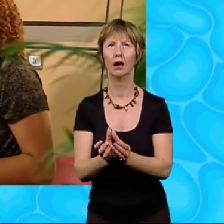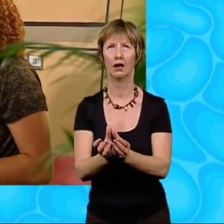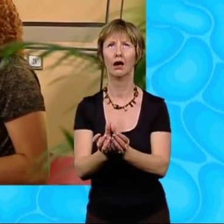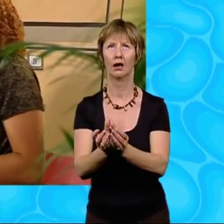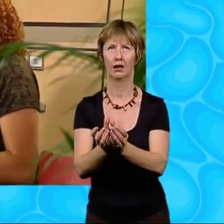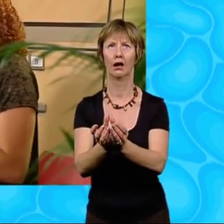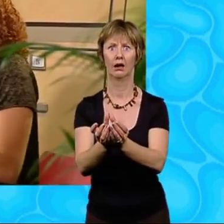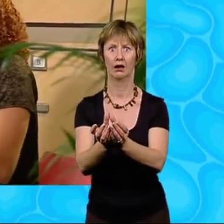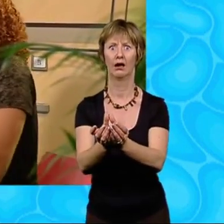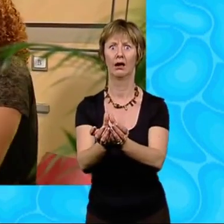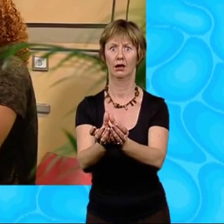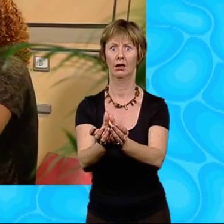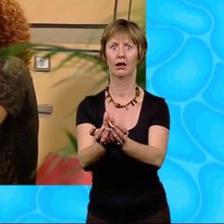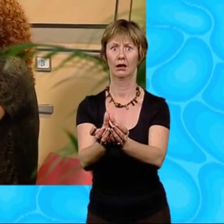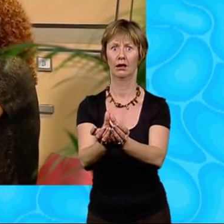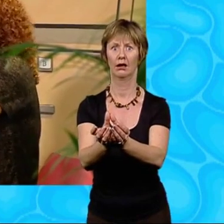No, Miss Porter.